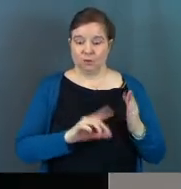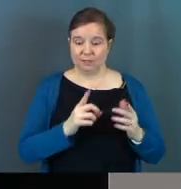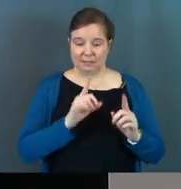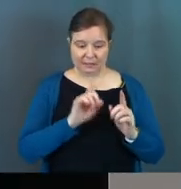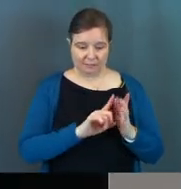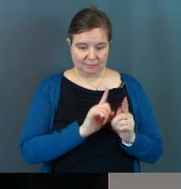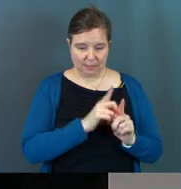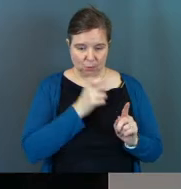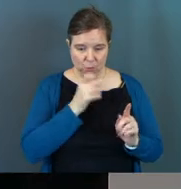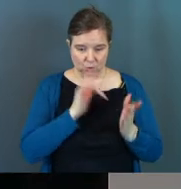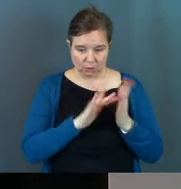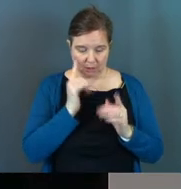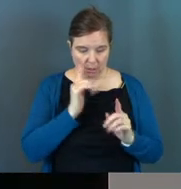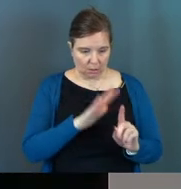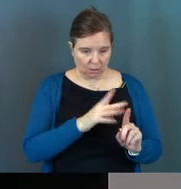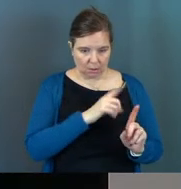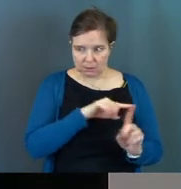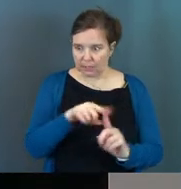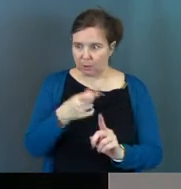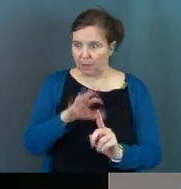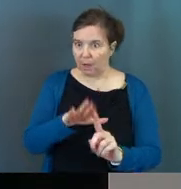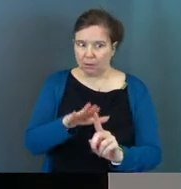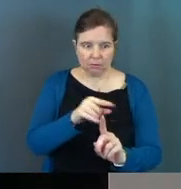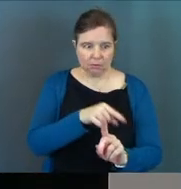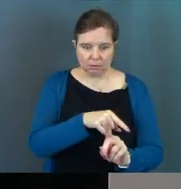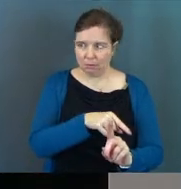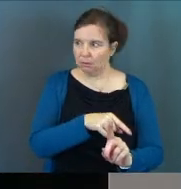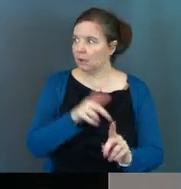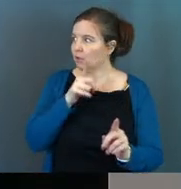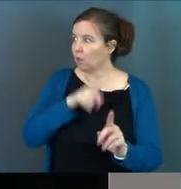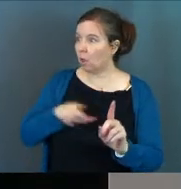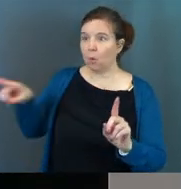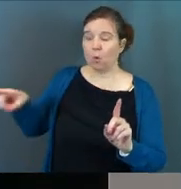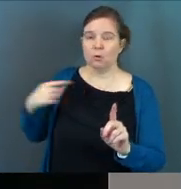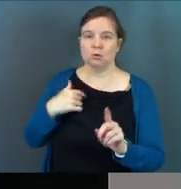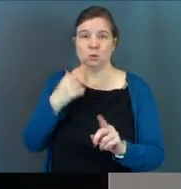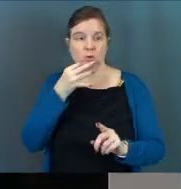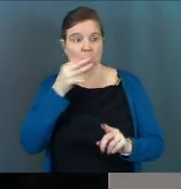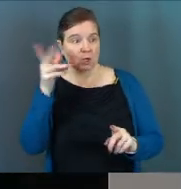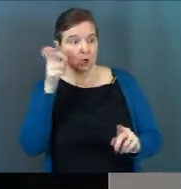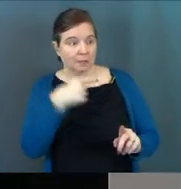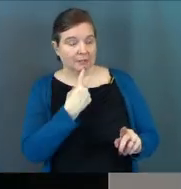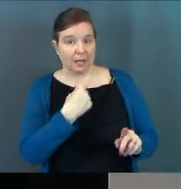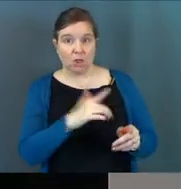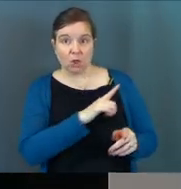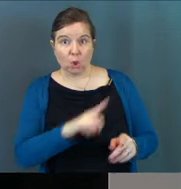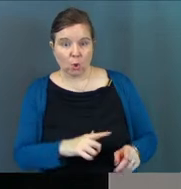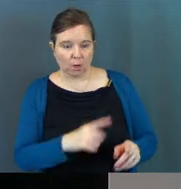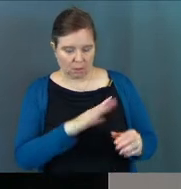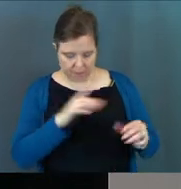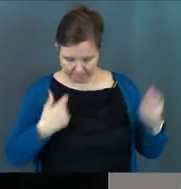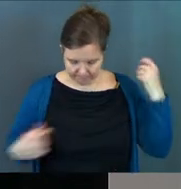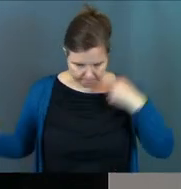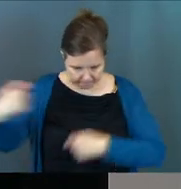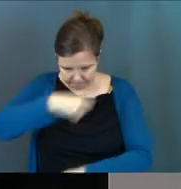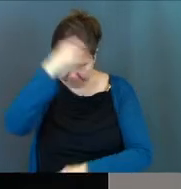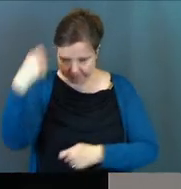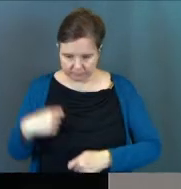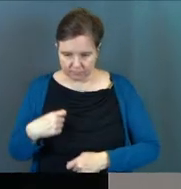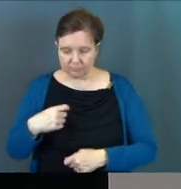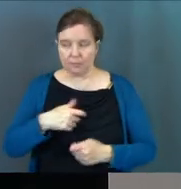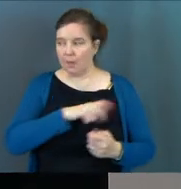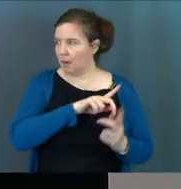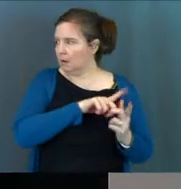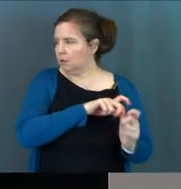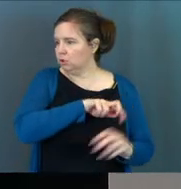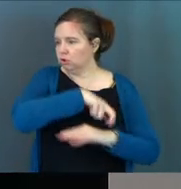the disciple whom Jesus loved said to Peter, it is the Lord. He knows as soon as Simon Peter heard him say, it is the Lord. He wrapped his outer garment around him for he'd